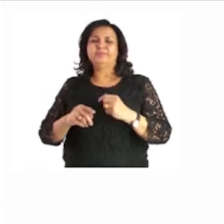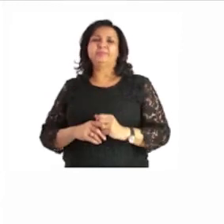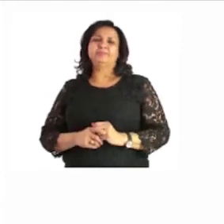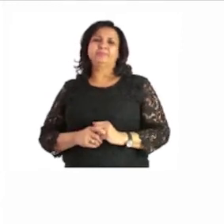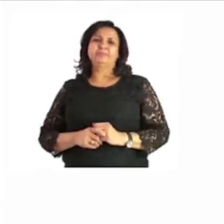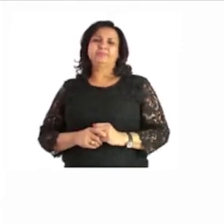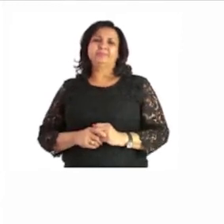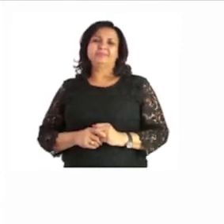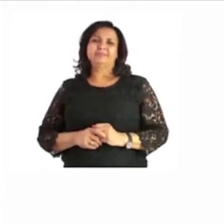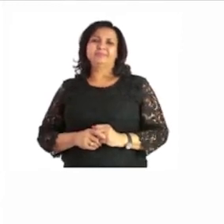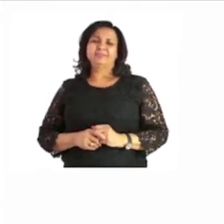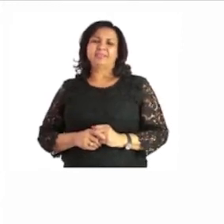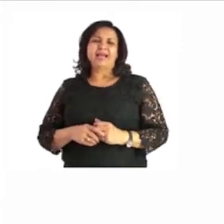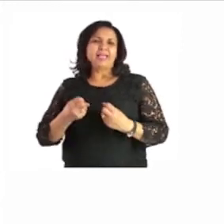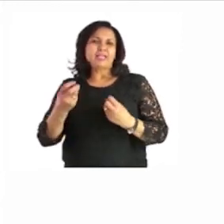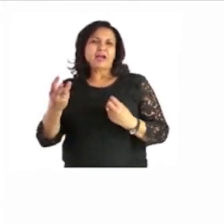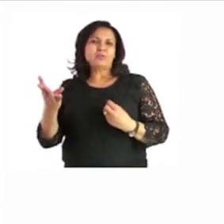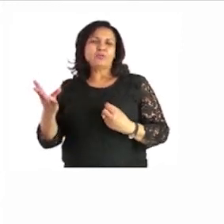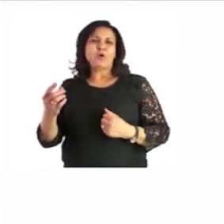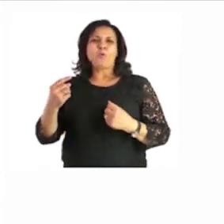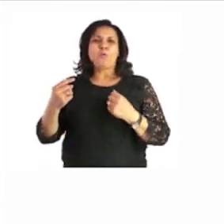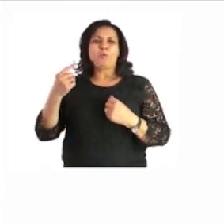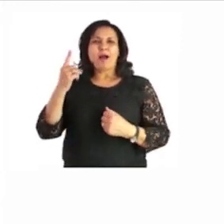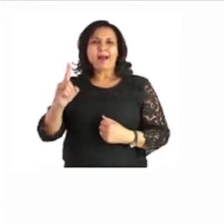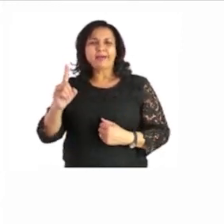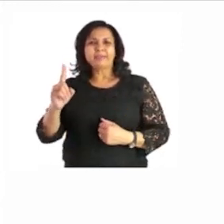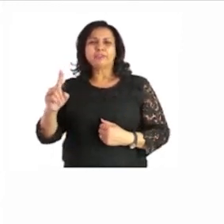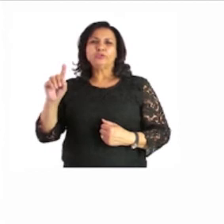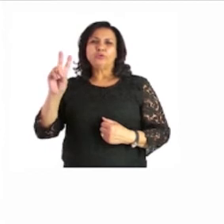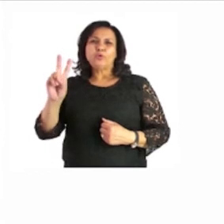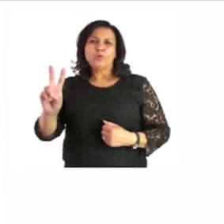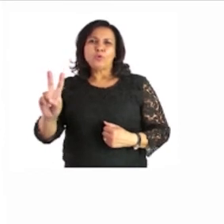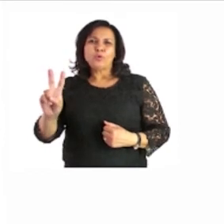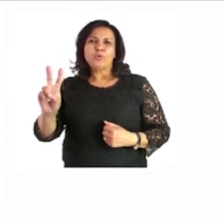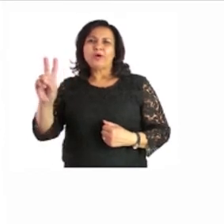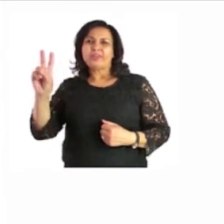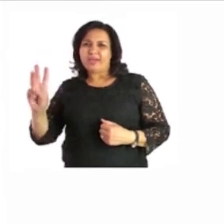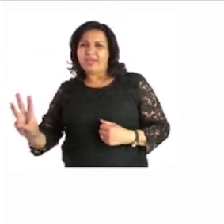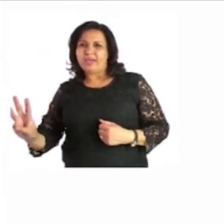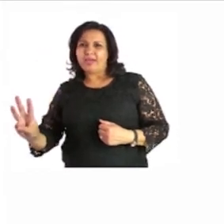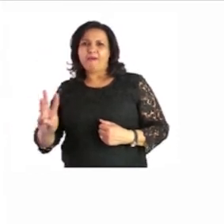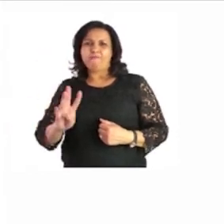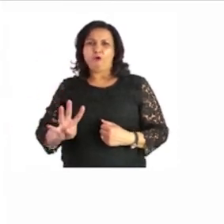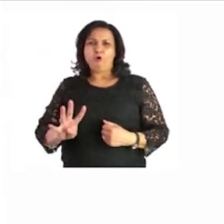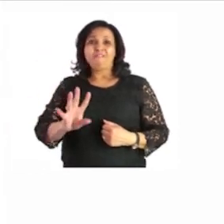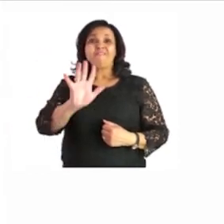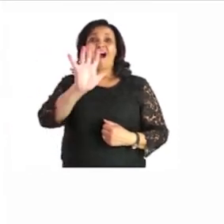inside okay let's count one two three four